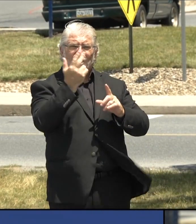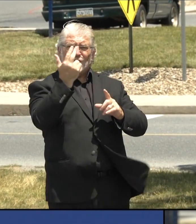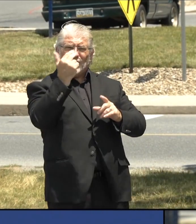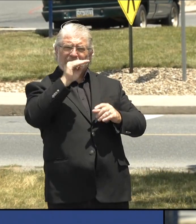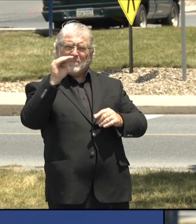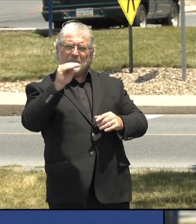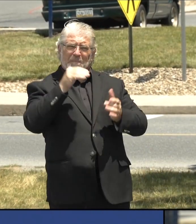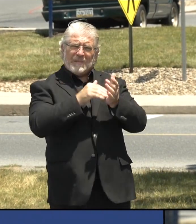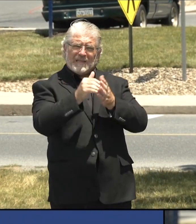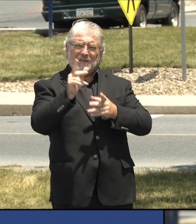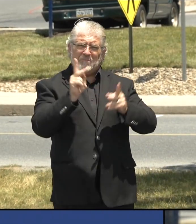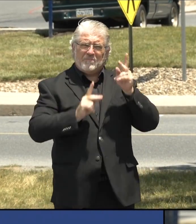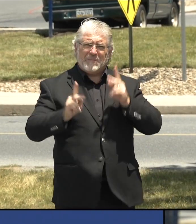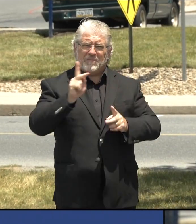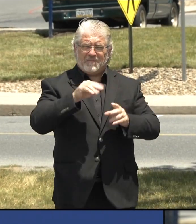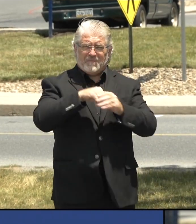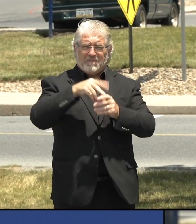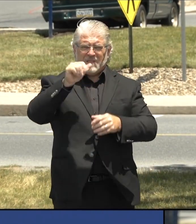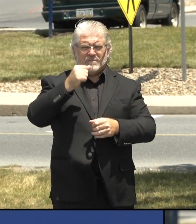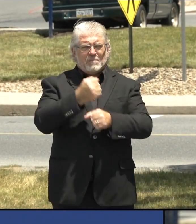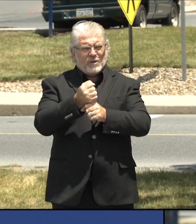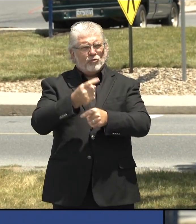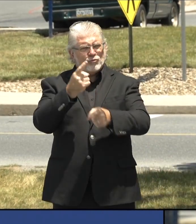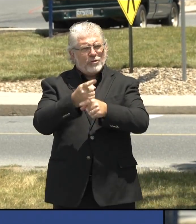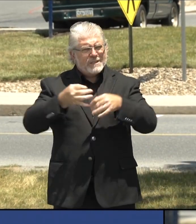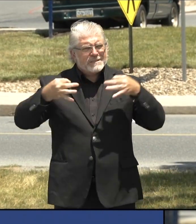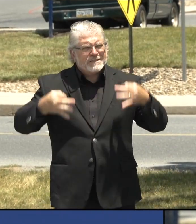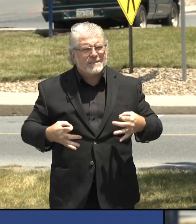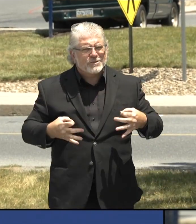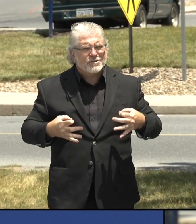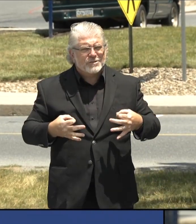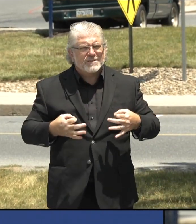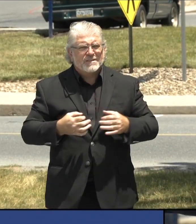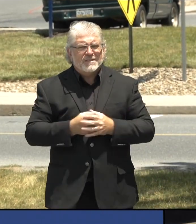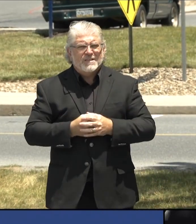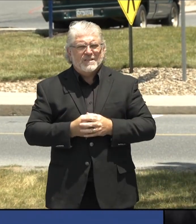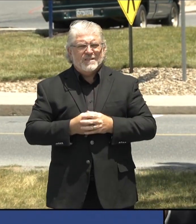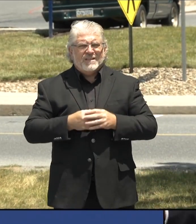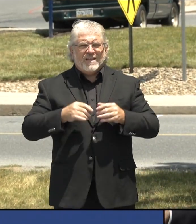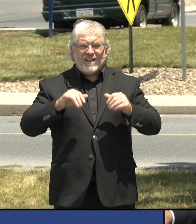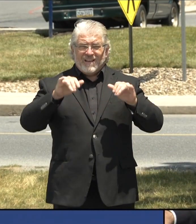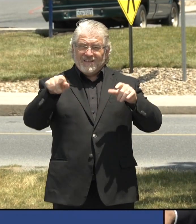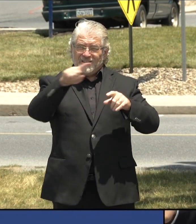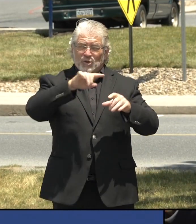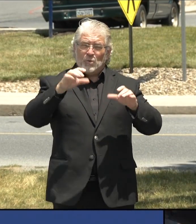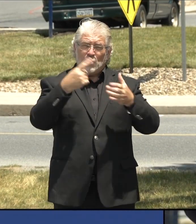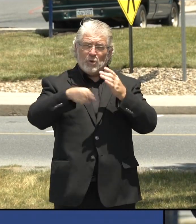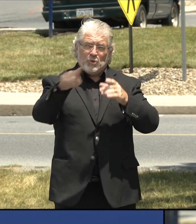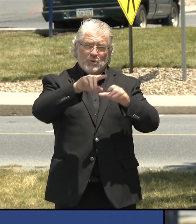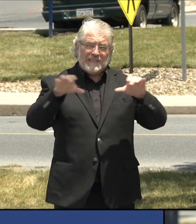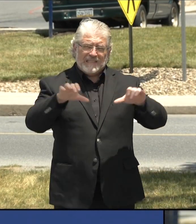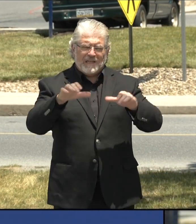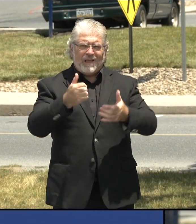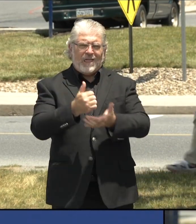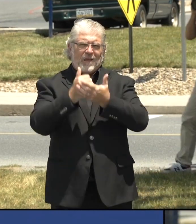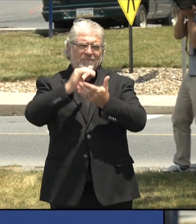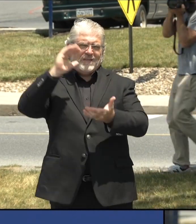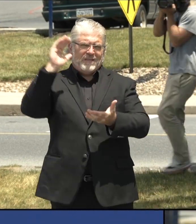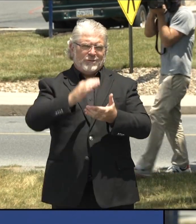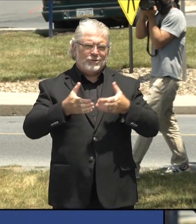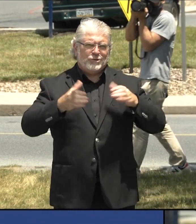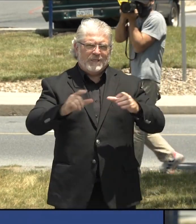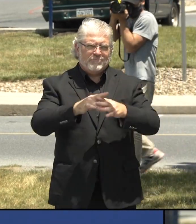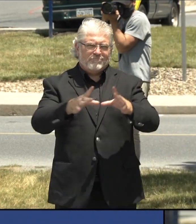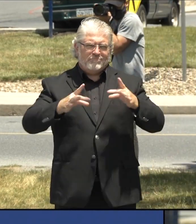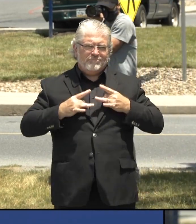decisions as to what we need to do to reduce the risk that we're going to get this disease. The enemy is that virus. It's not a policy. It's